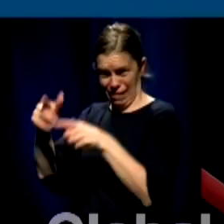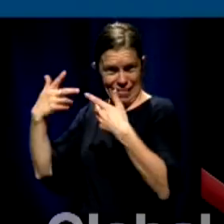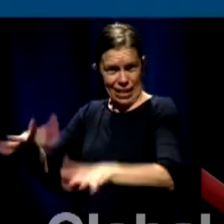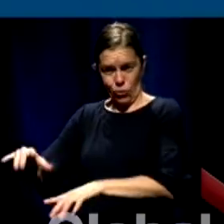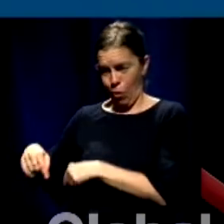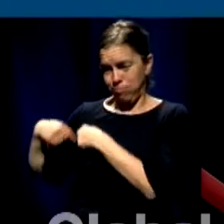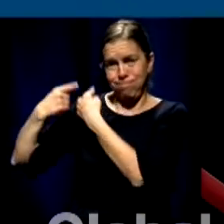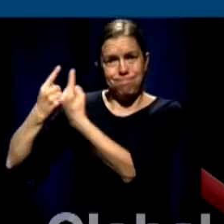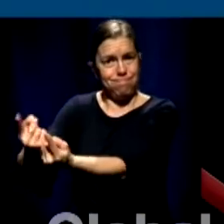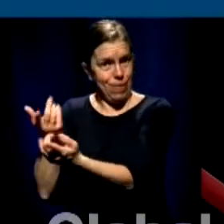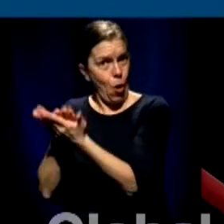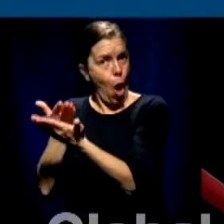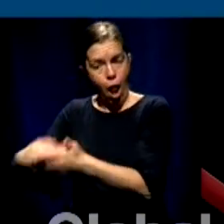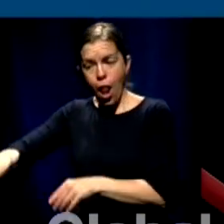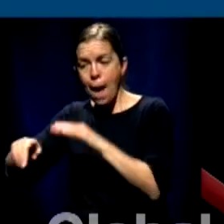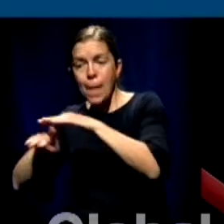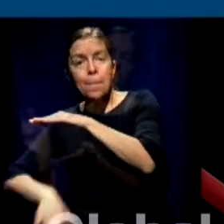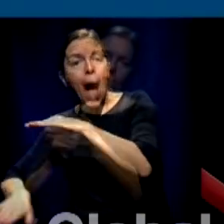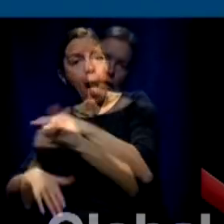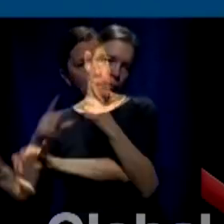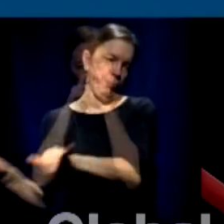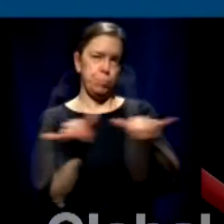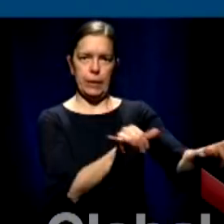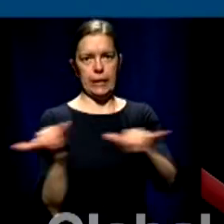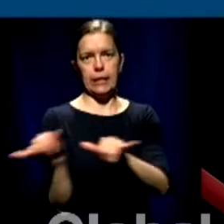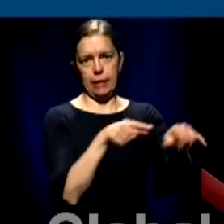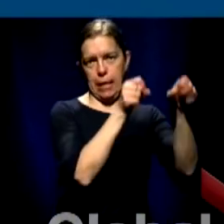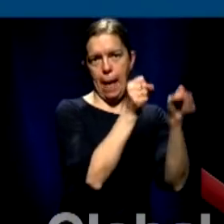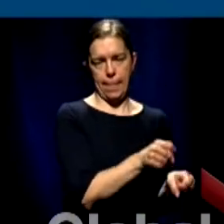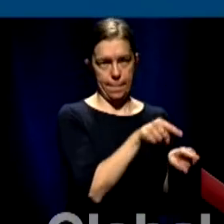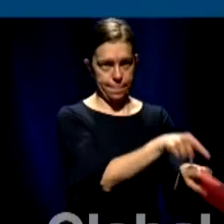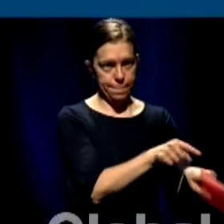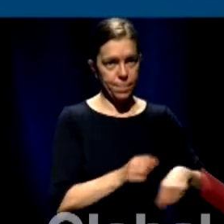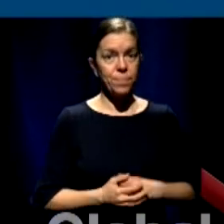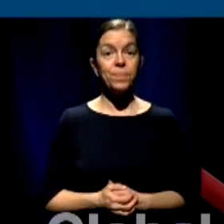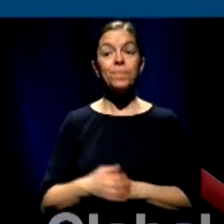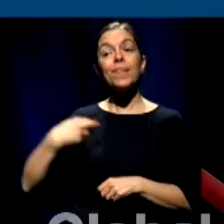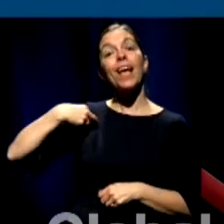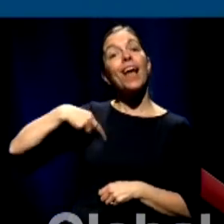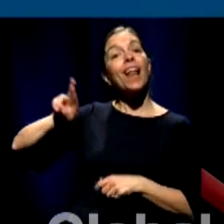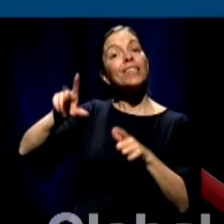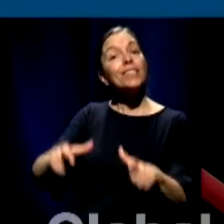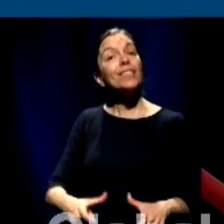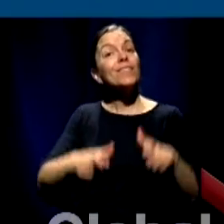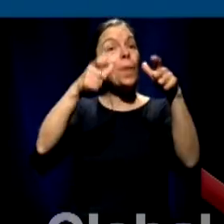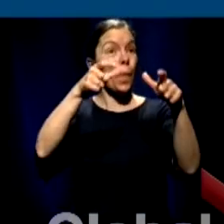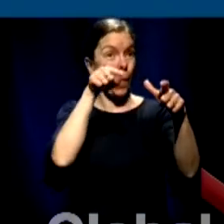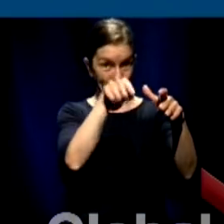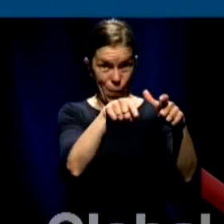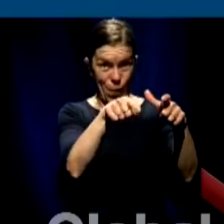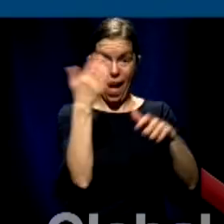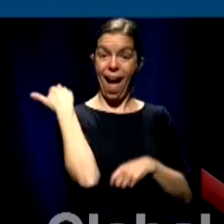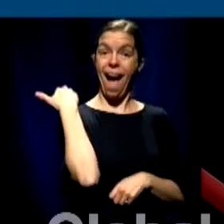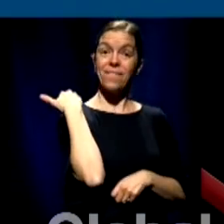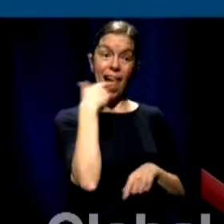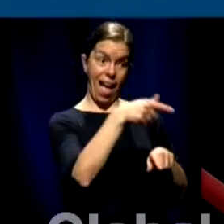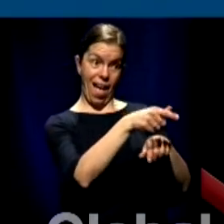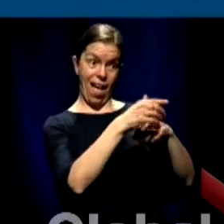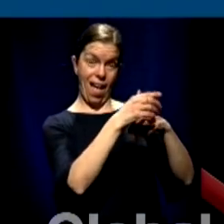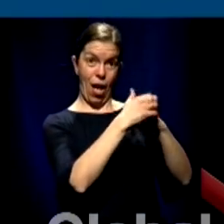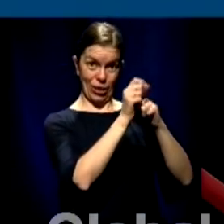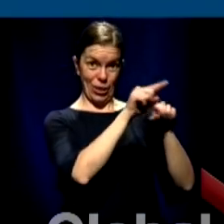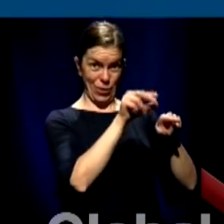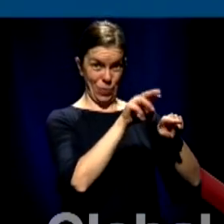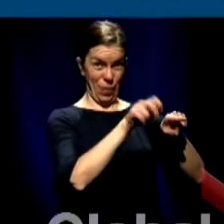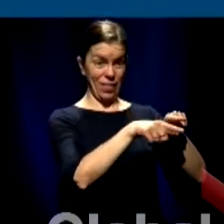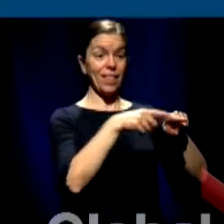are doing it in red zones and it's going very well as far as places of worship are concerned and orange zones it's going to go from 250 down